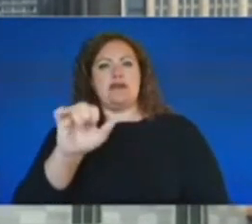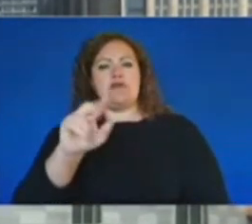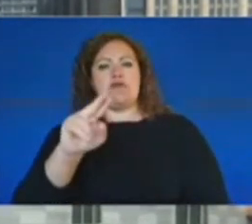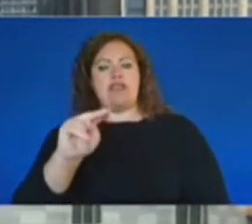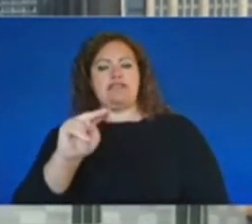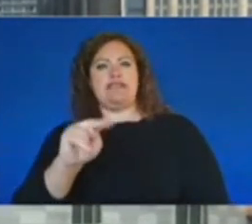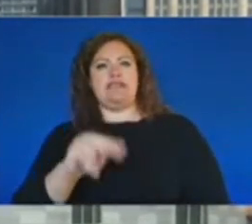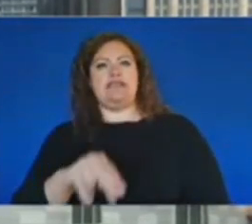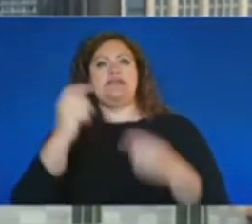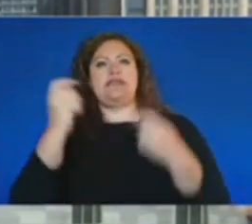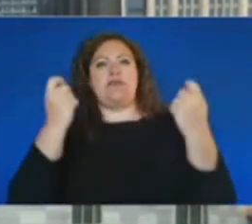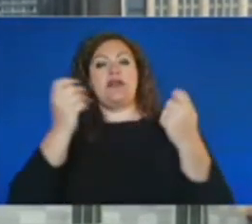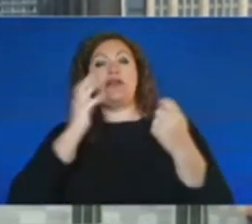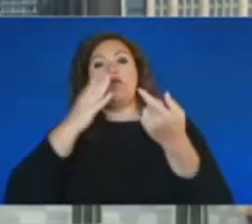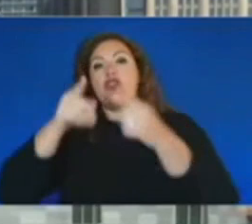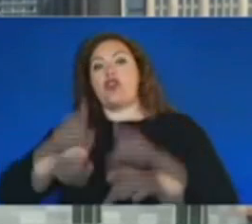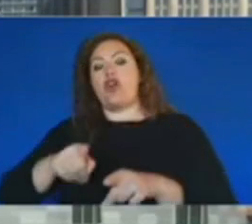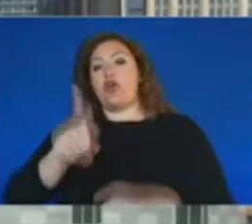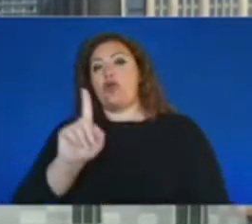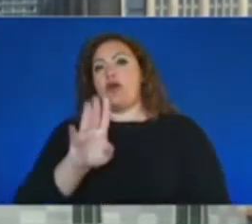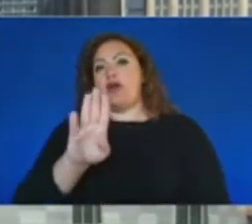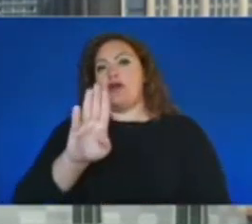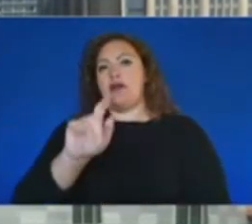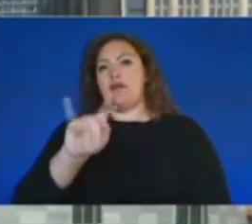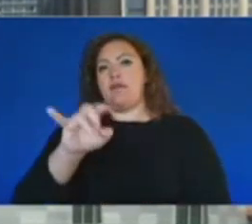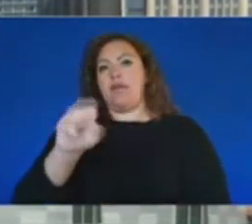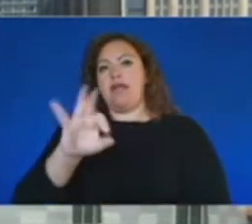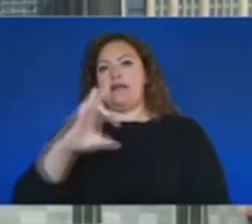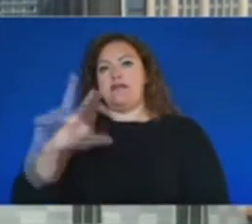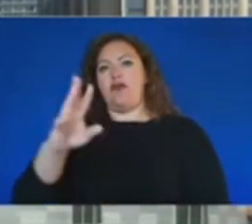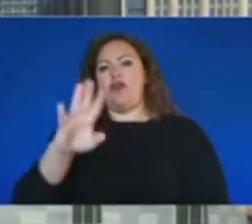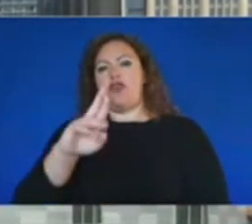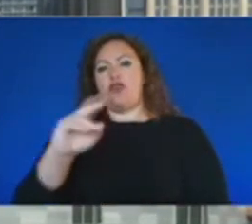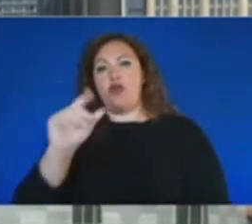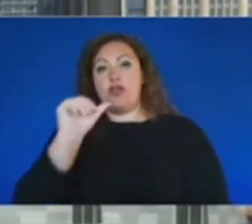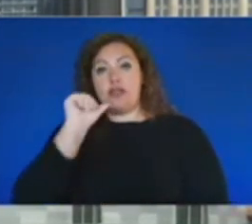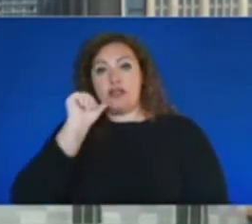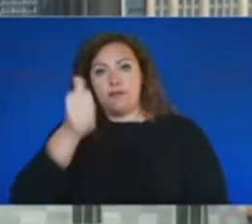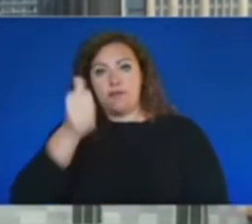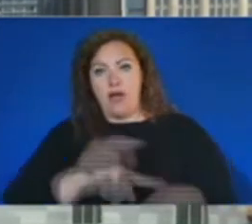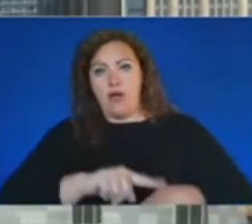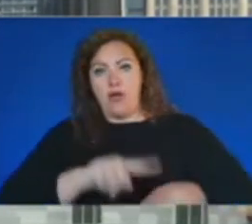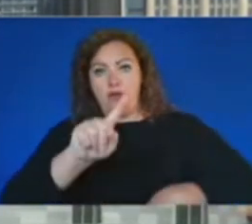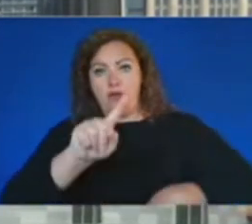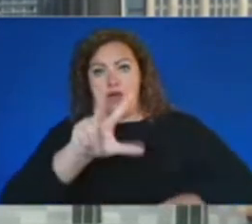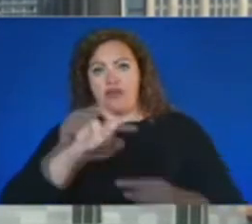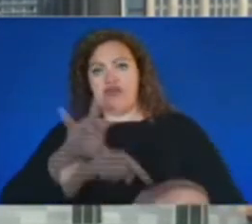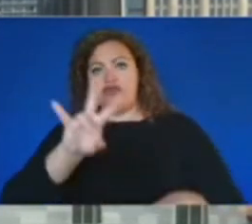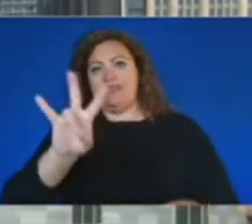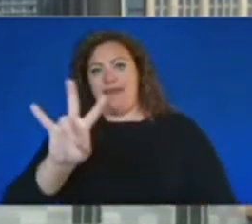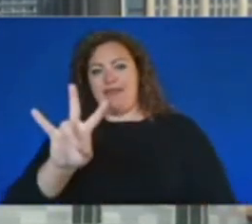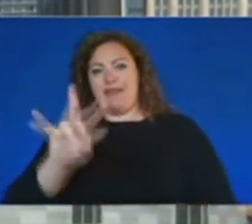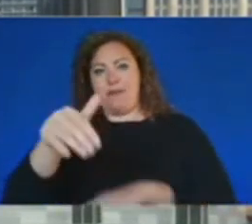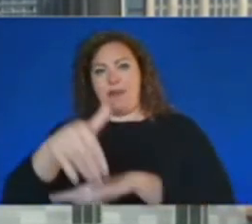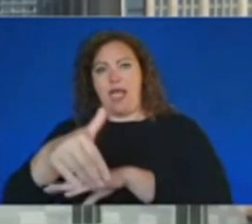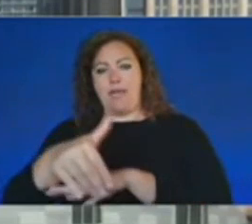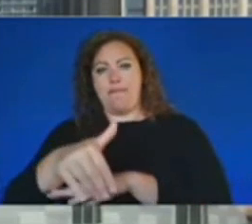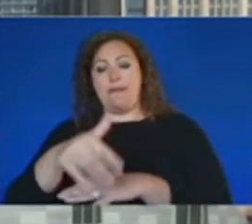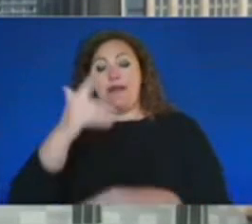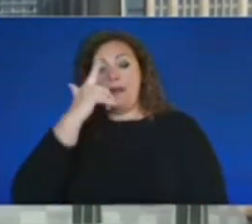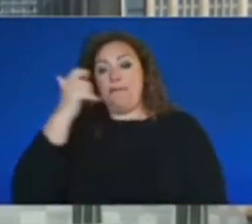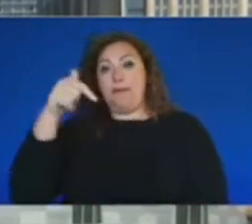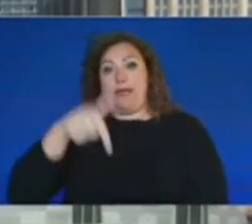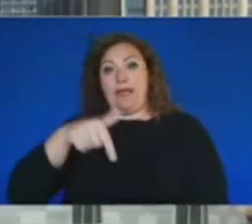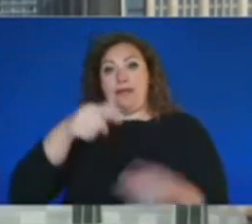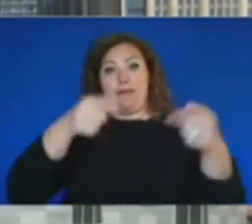and that will take place tomorrow in the afternoon from 1.30 until 7 p.m. Now, as a result of these events, there